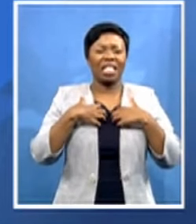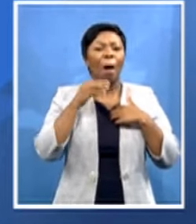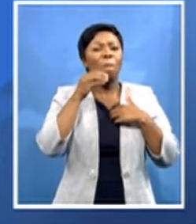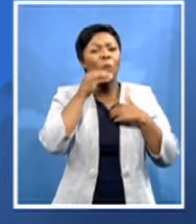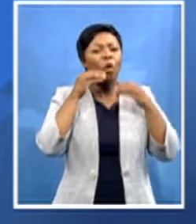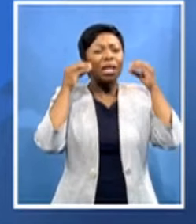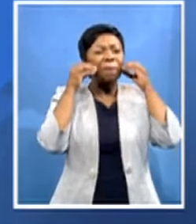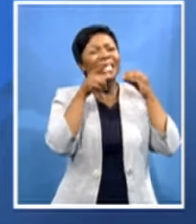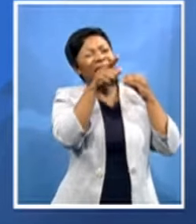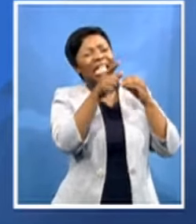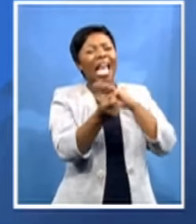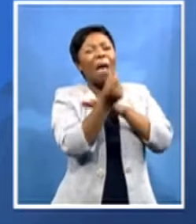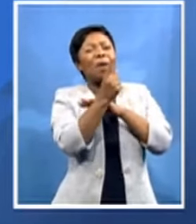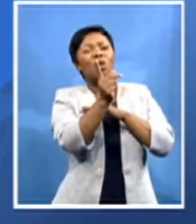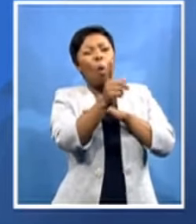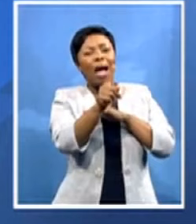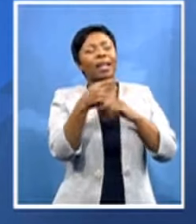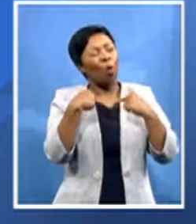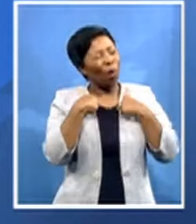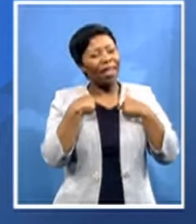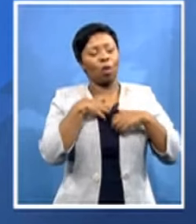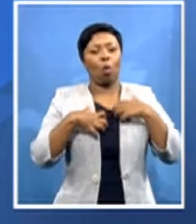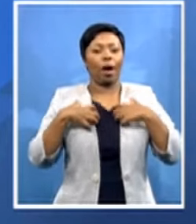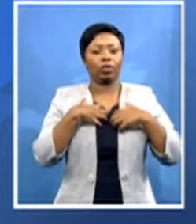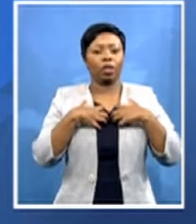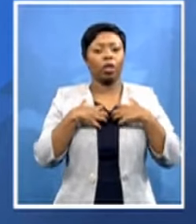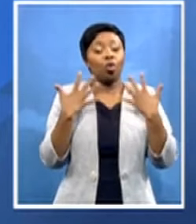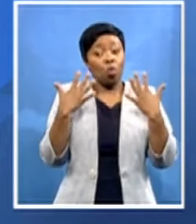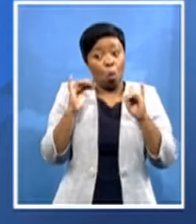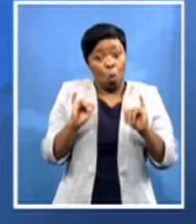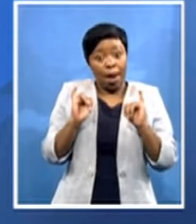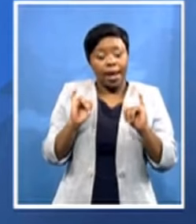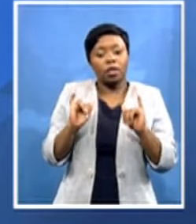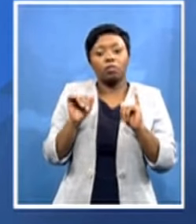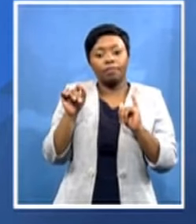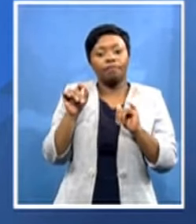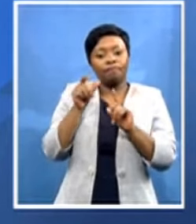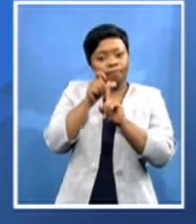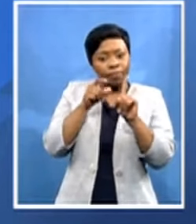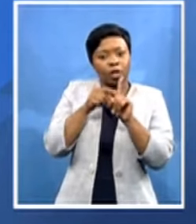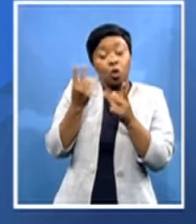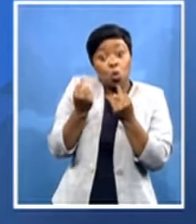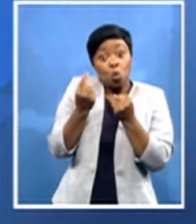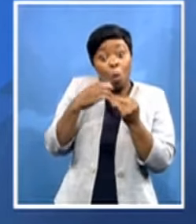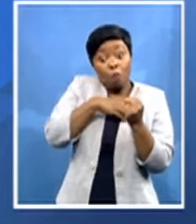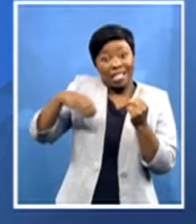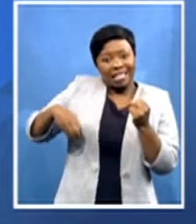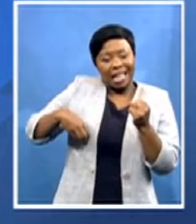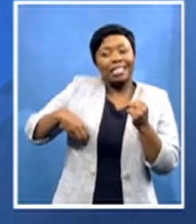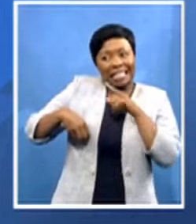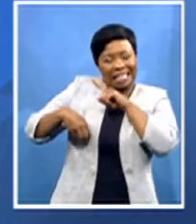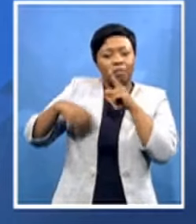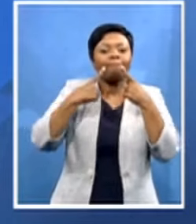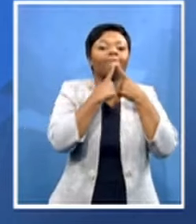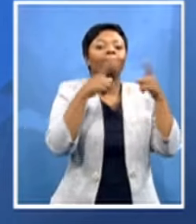out by that statement that is going to be issued out by the new president i really assume he is going